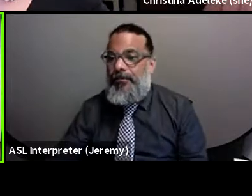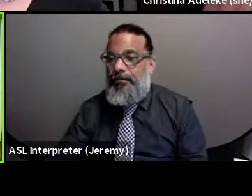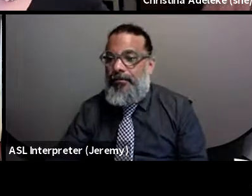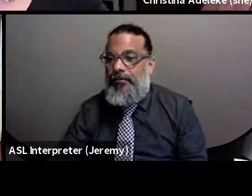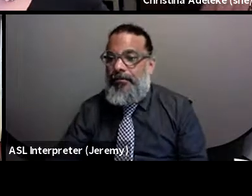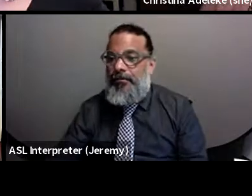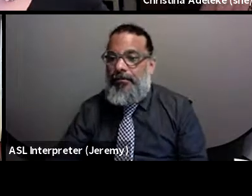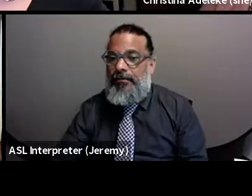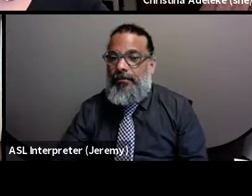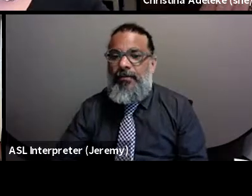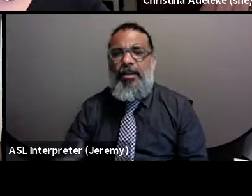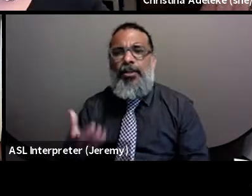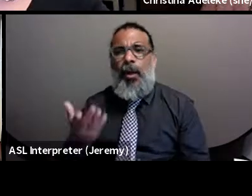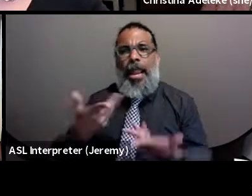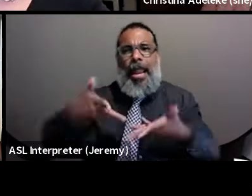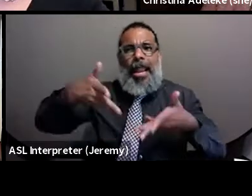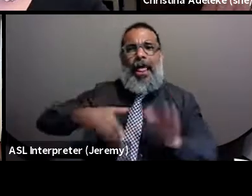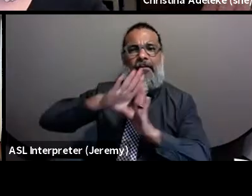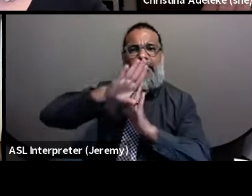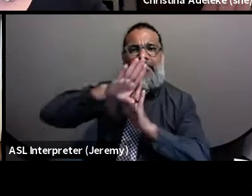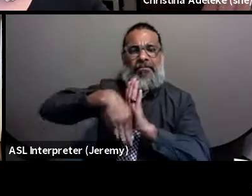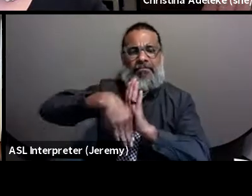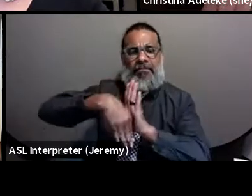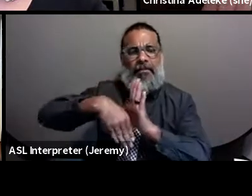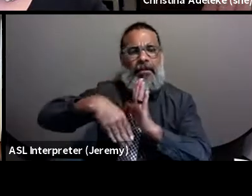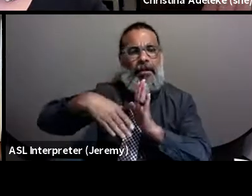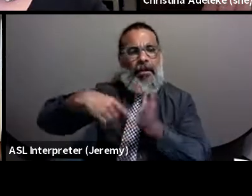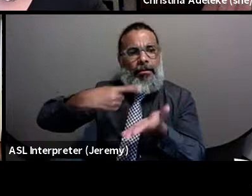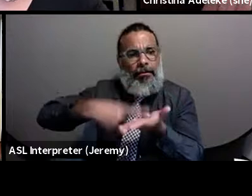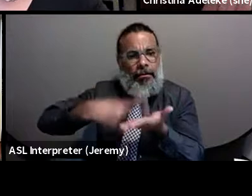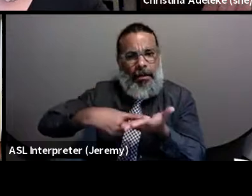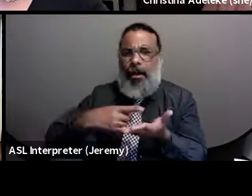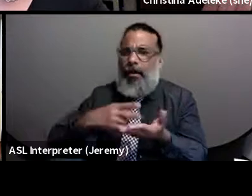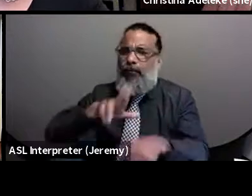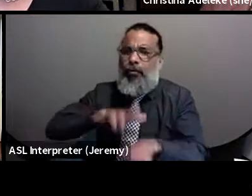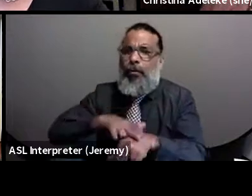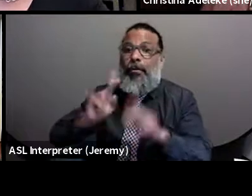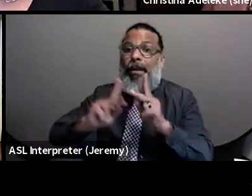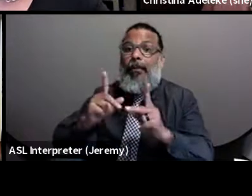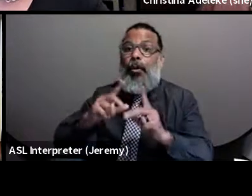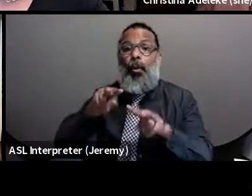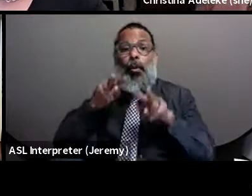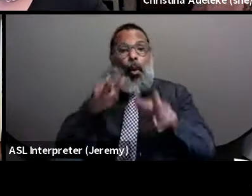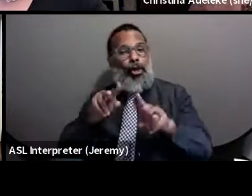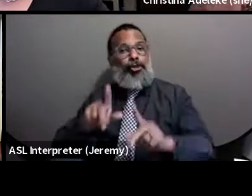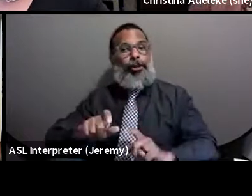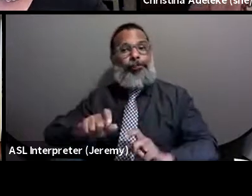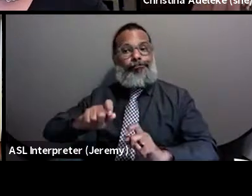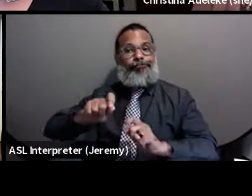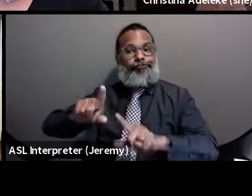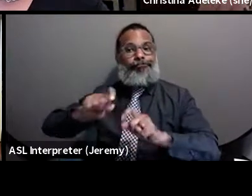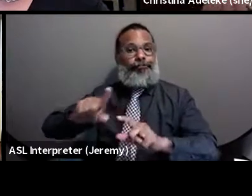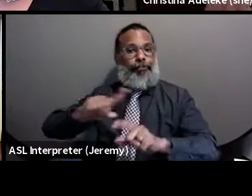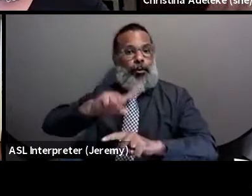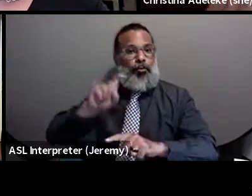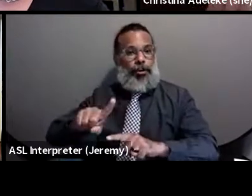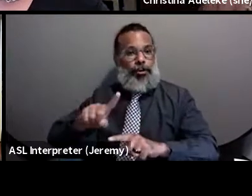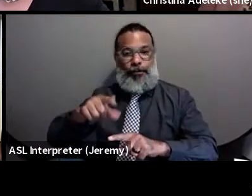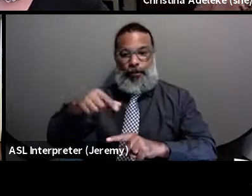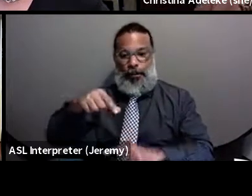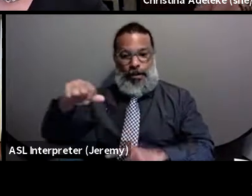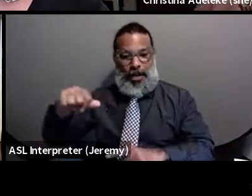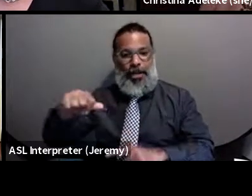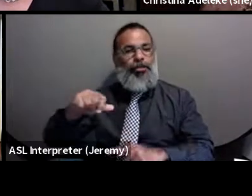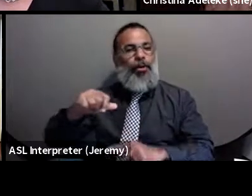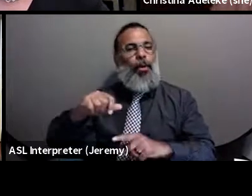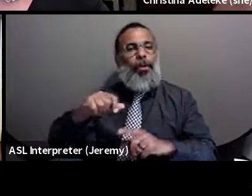Thanks, everyone. We have about a half hour left, and I want to highlight that we can submit questions to the Q&A box, and while y'all get your questions in,